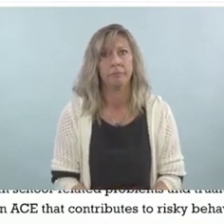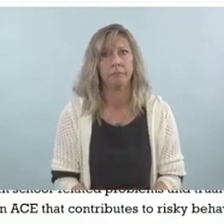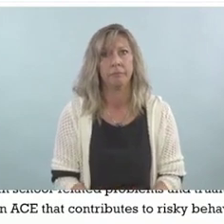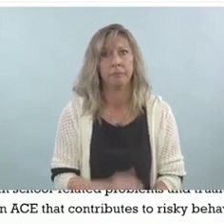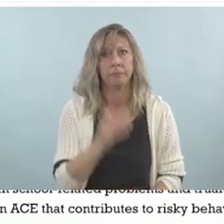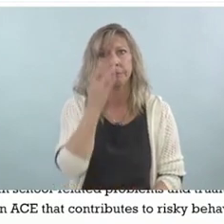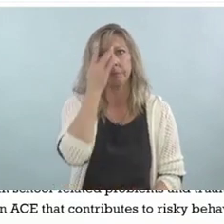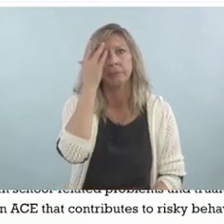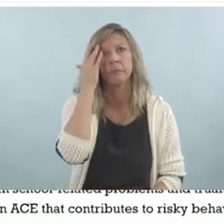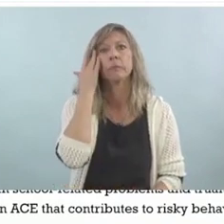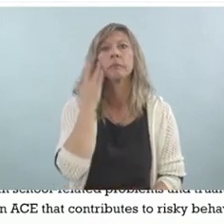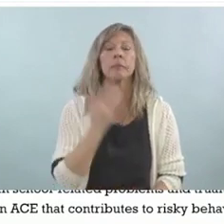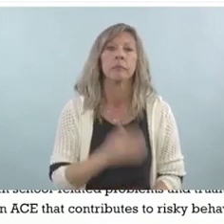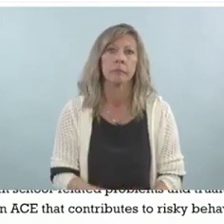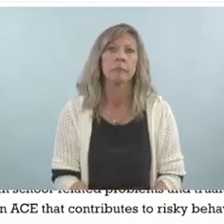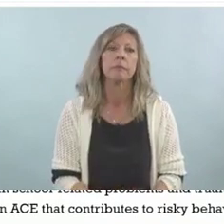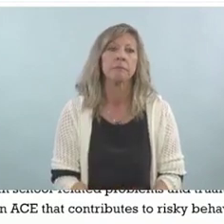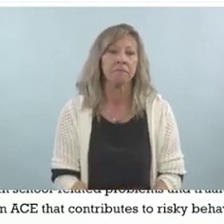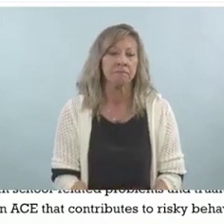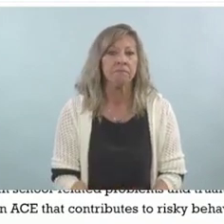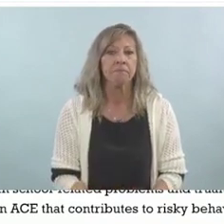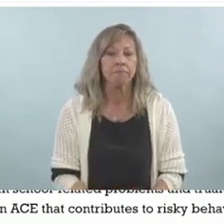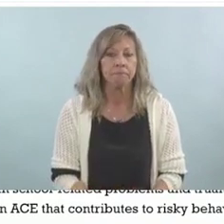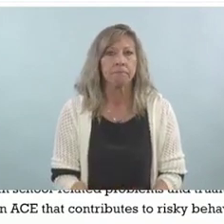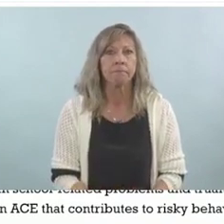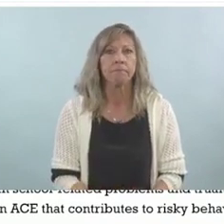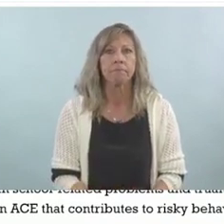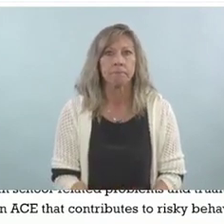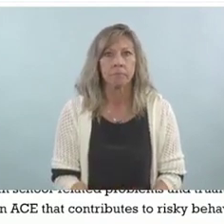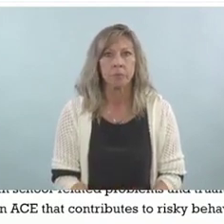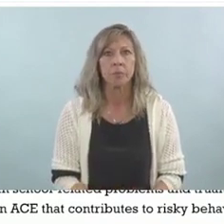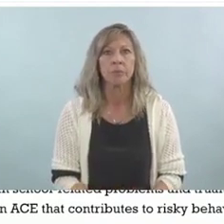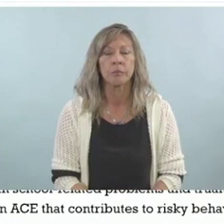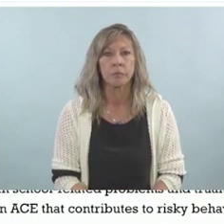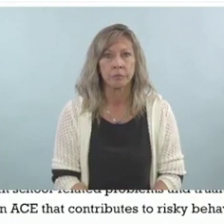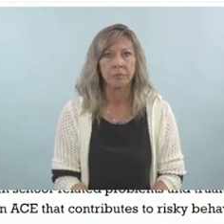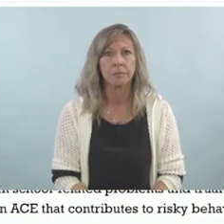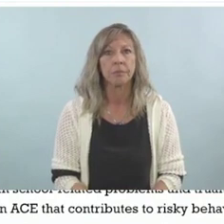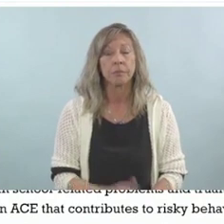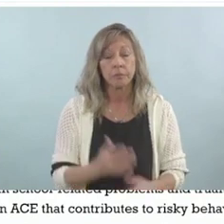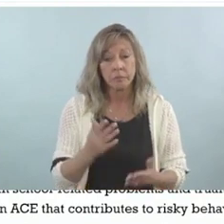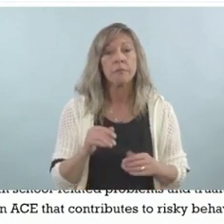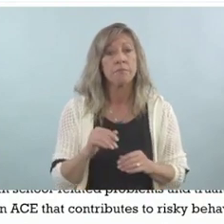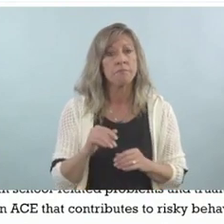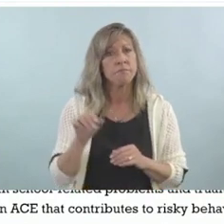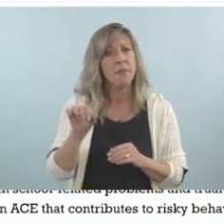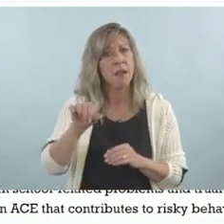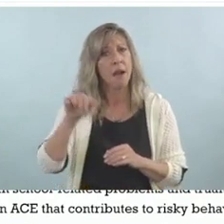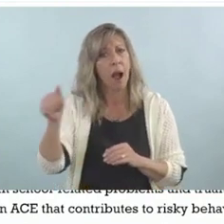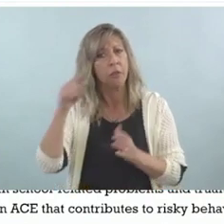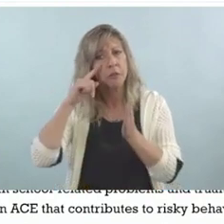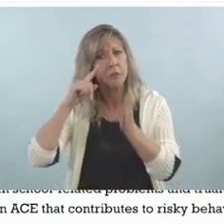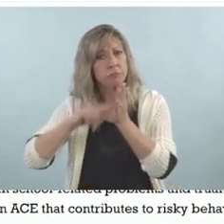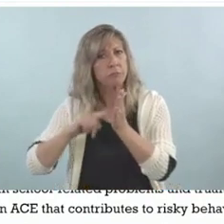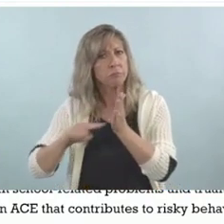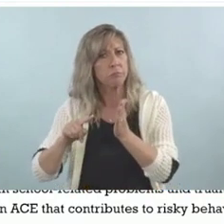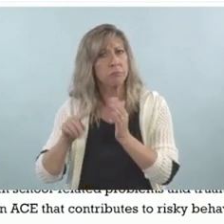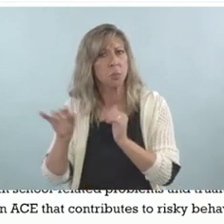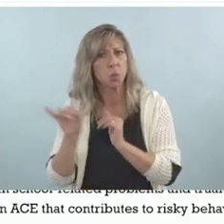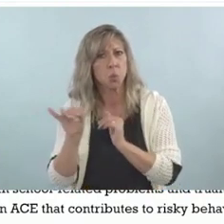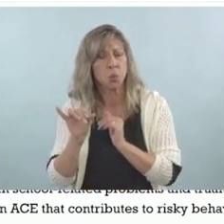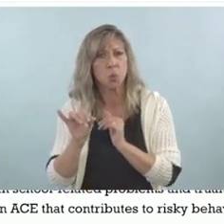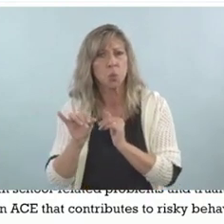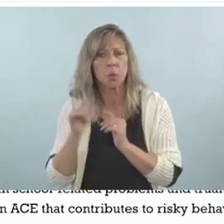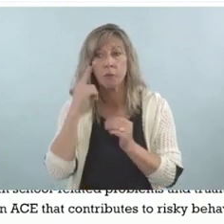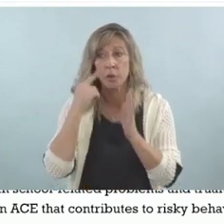So there were some other studies that were done. This is kind of starting to transition to the study that I recently completed. We can see